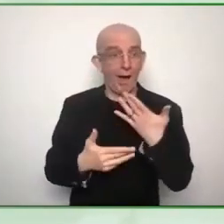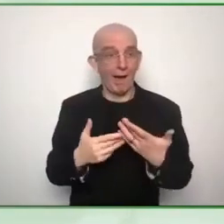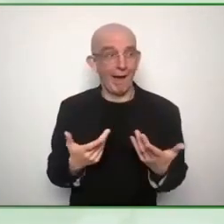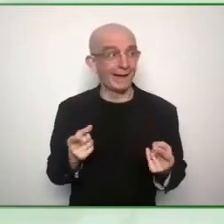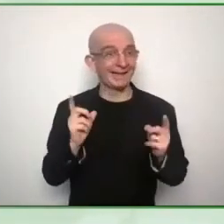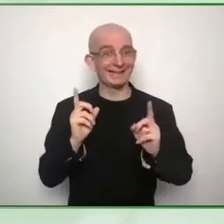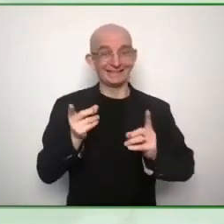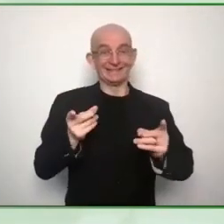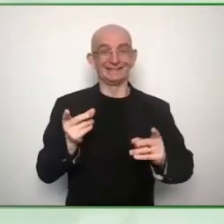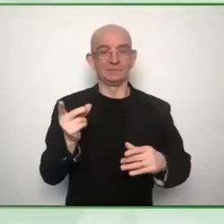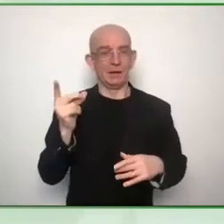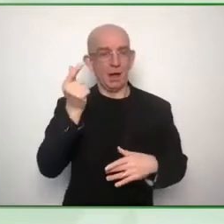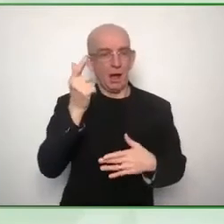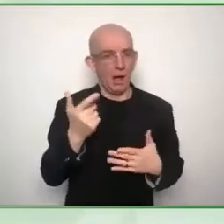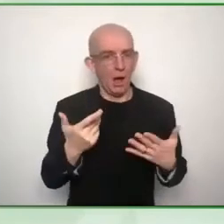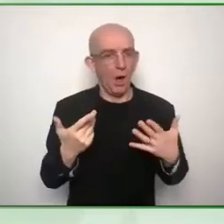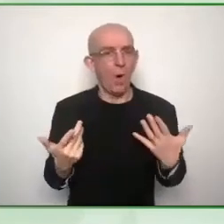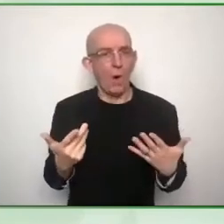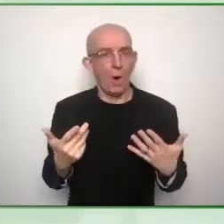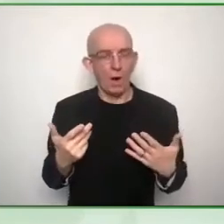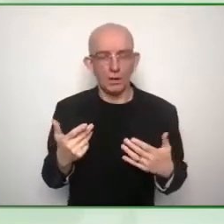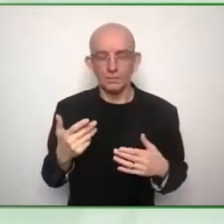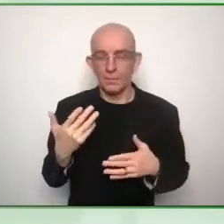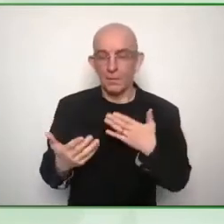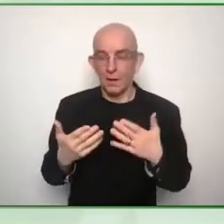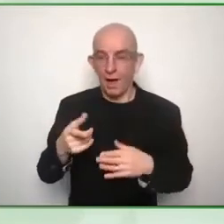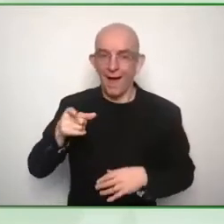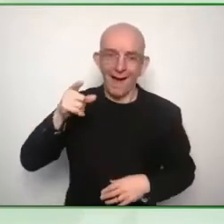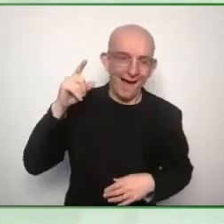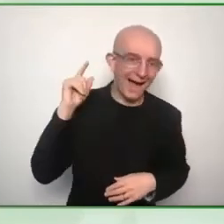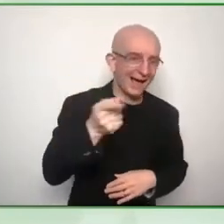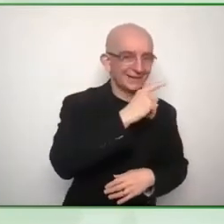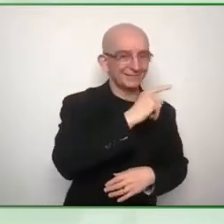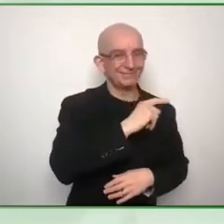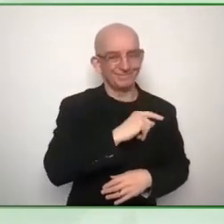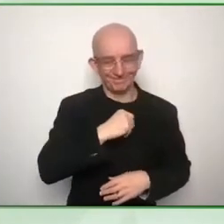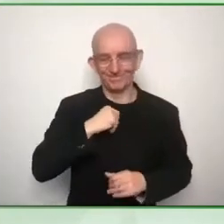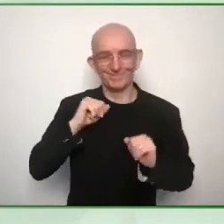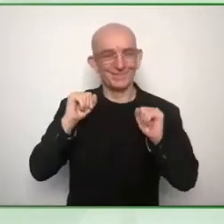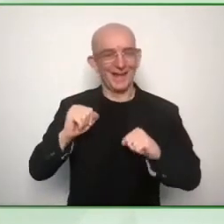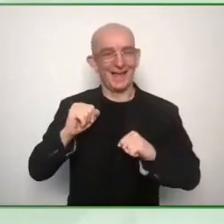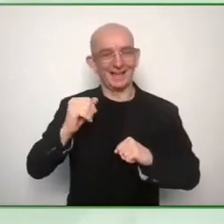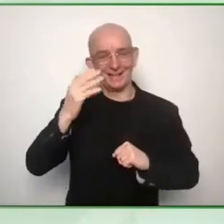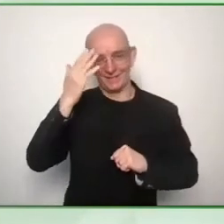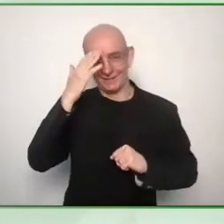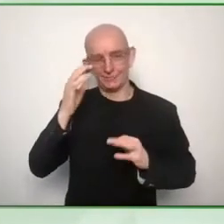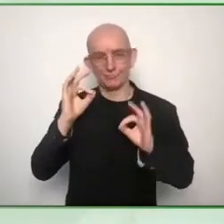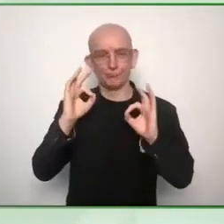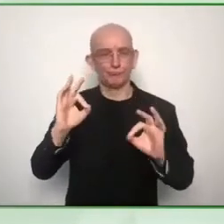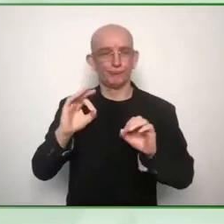or is it more that dedicated experts in the web accessibility space have said you know